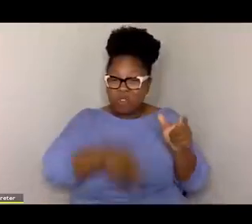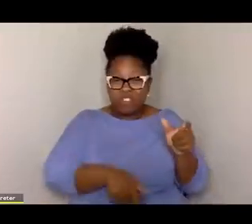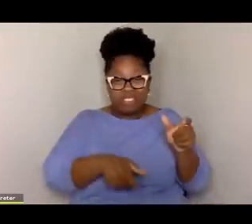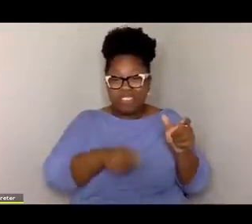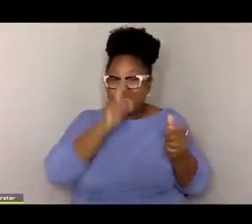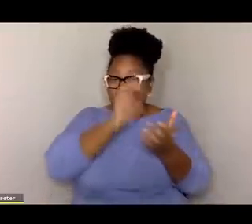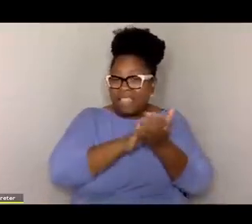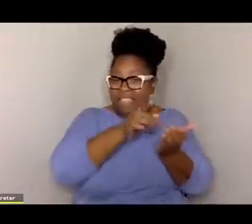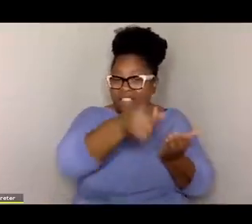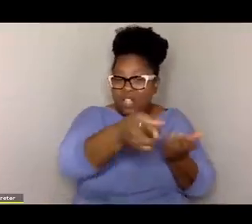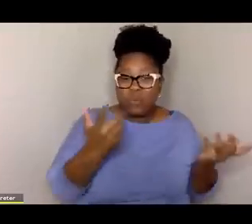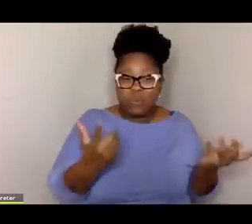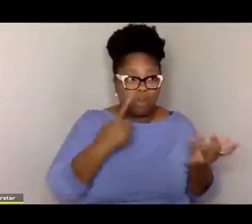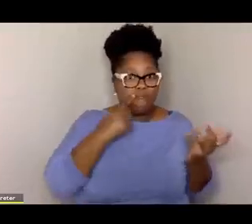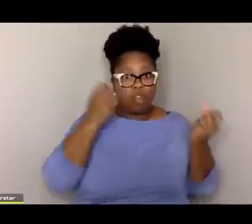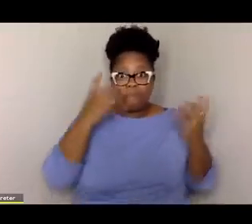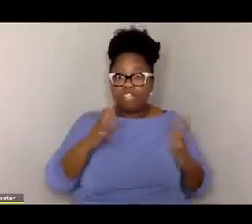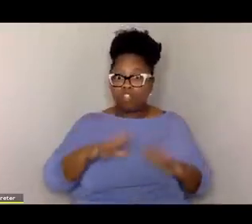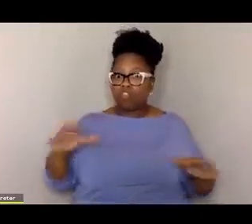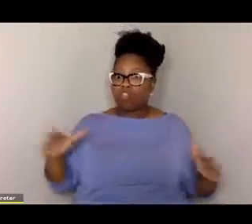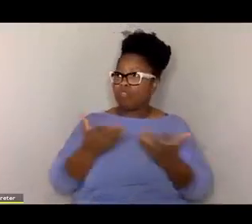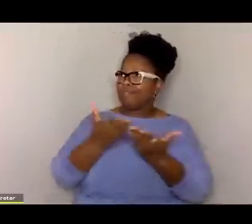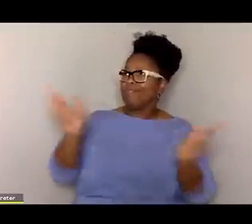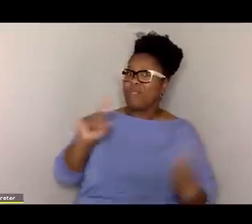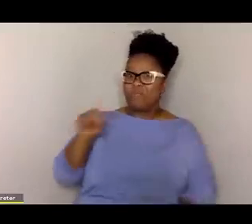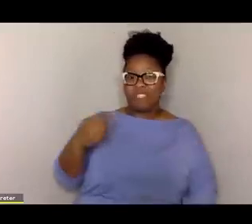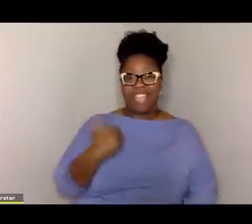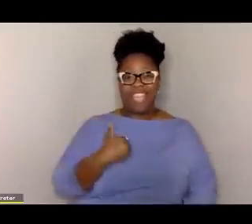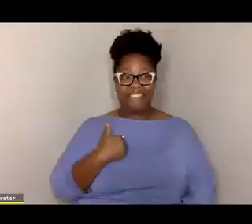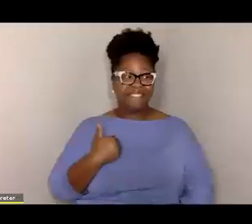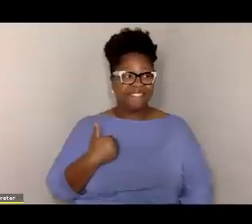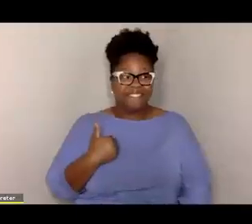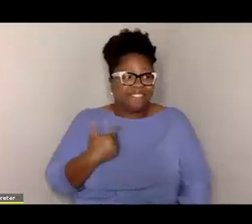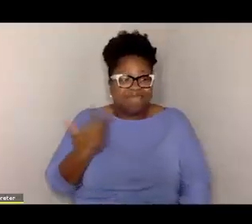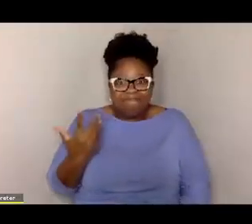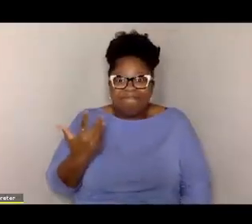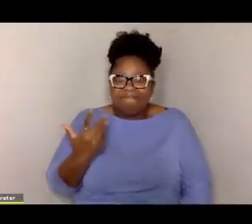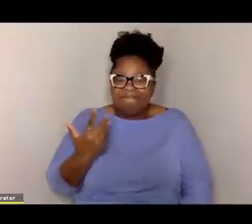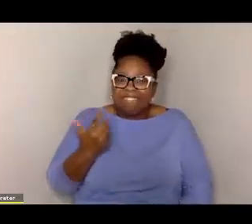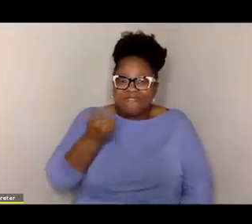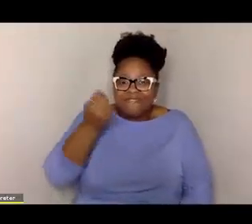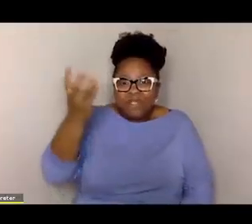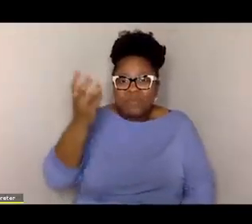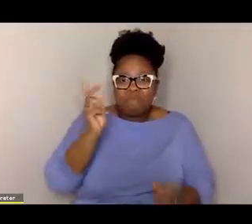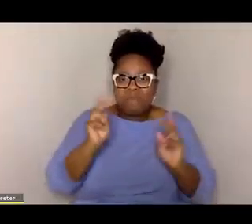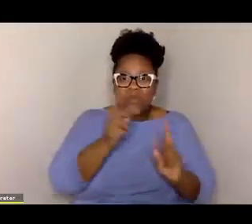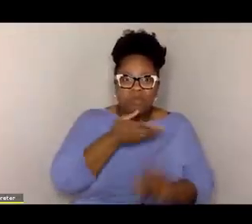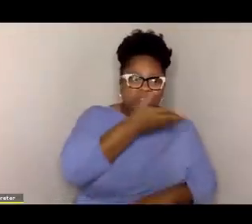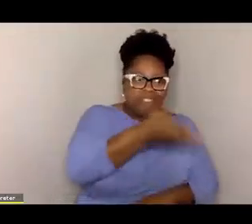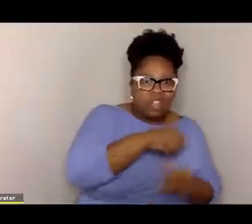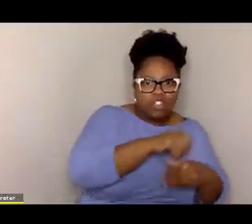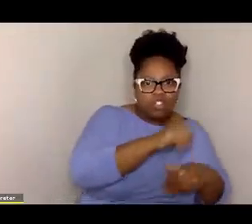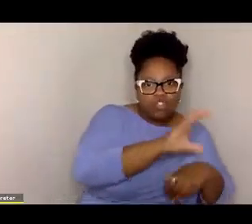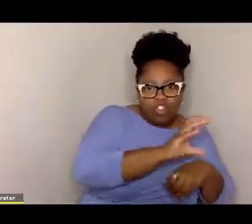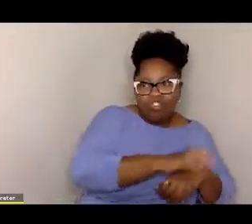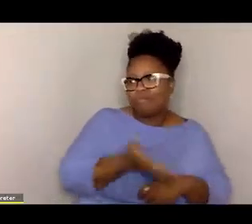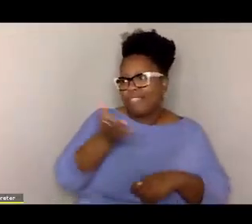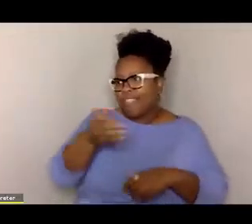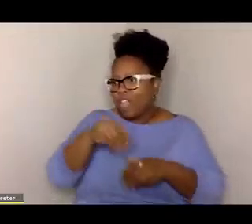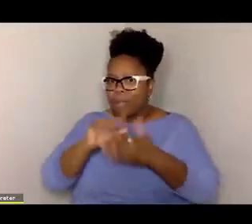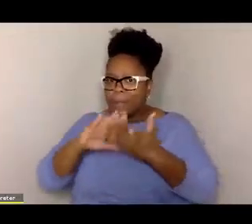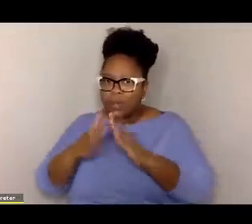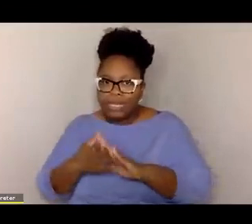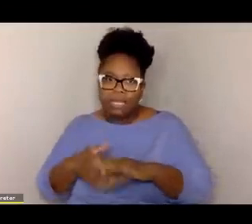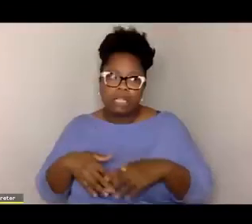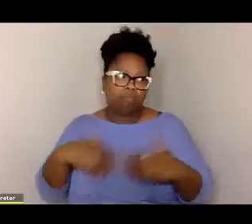you. And for a lot of children in this world, that's all they have are the people who are in their churches